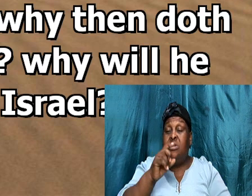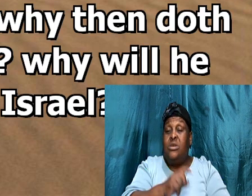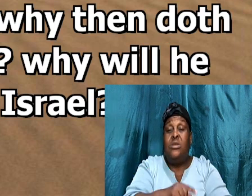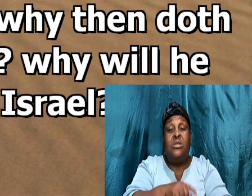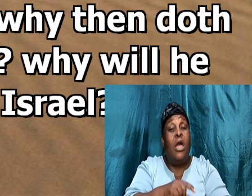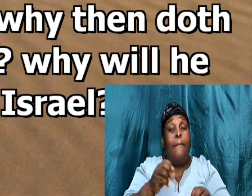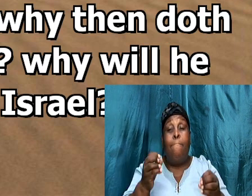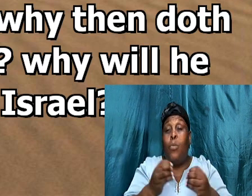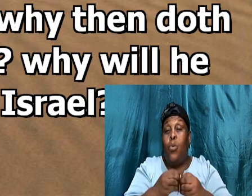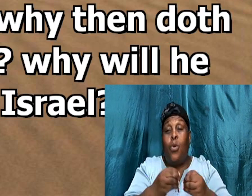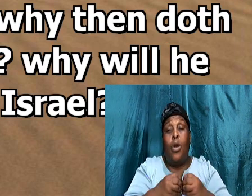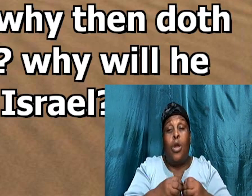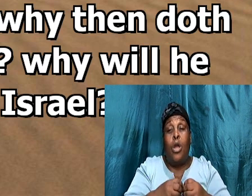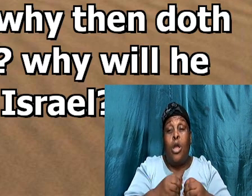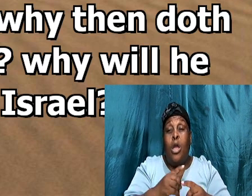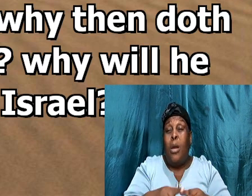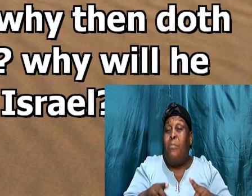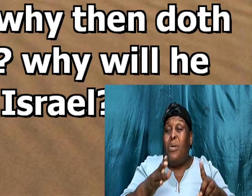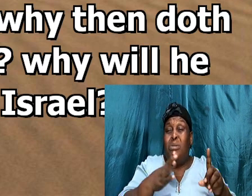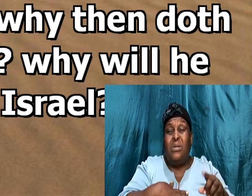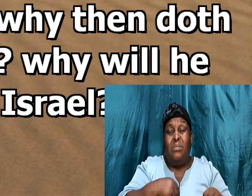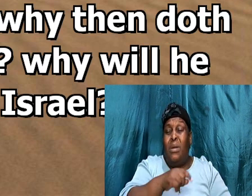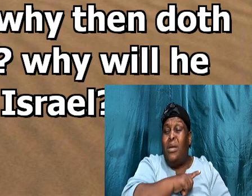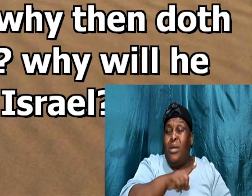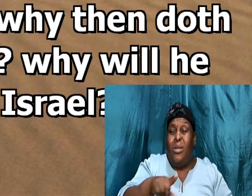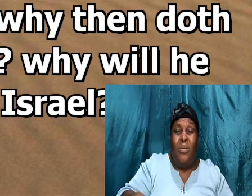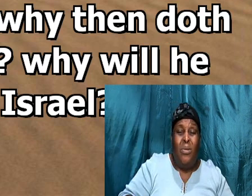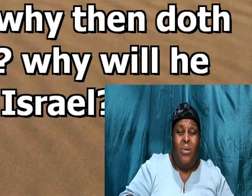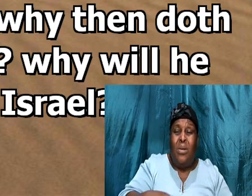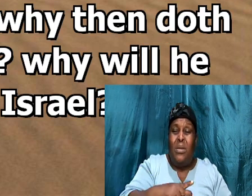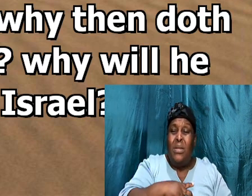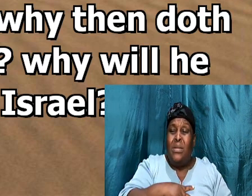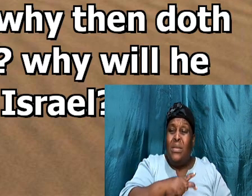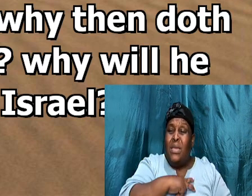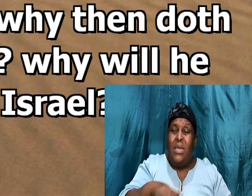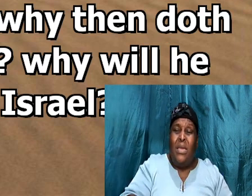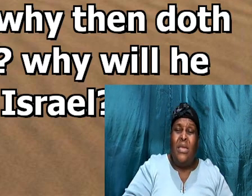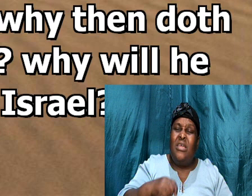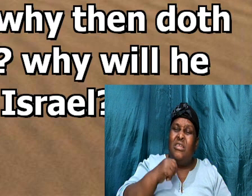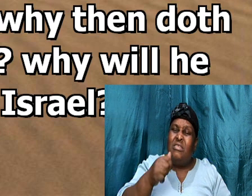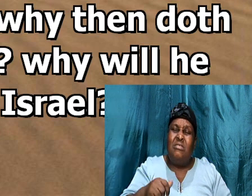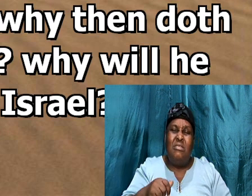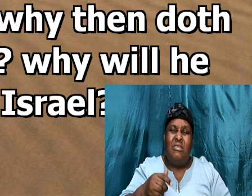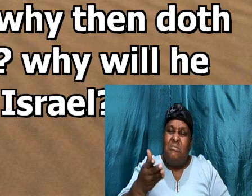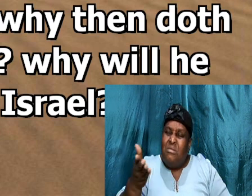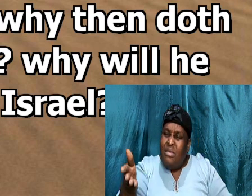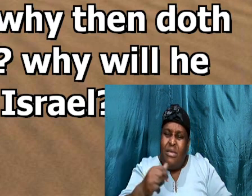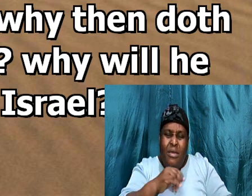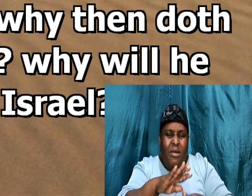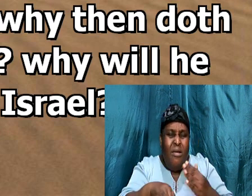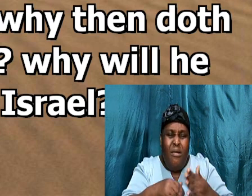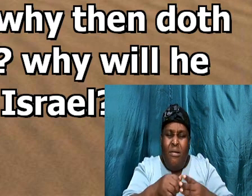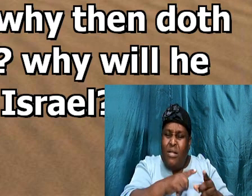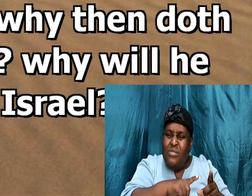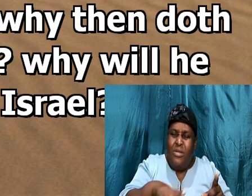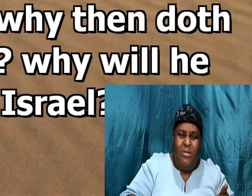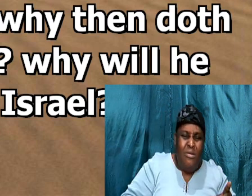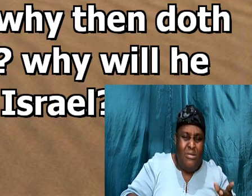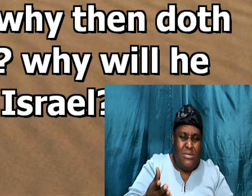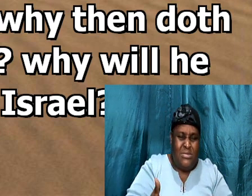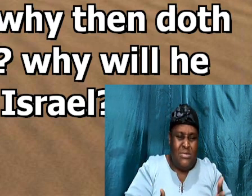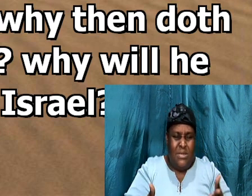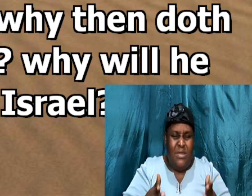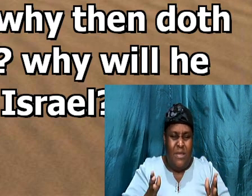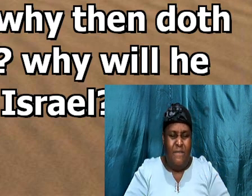my Lord, the king, are they not, all the Lord's servants, why then do it, my Lord, require